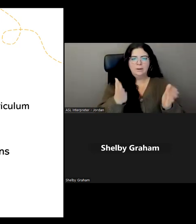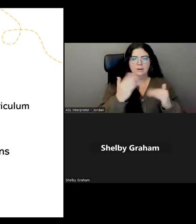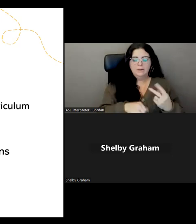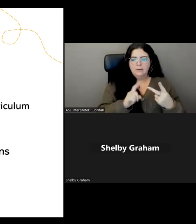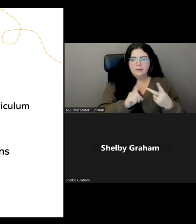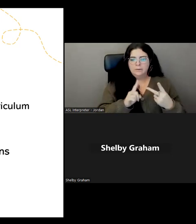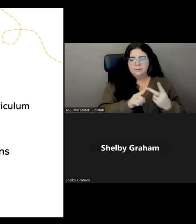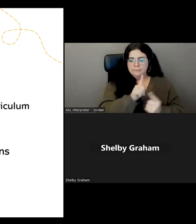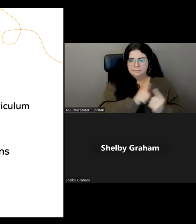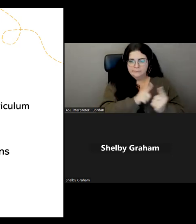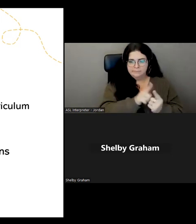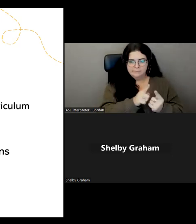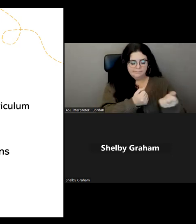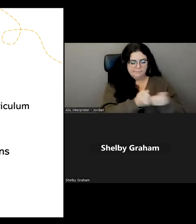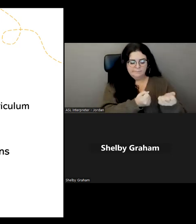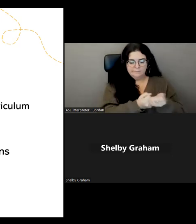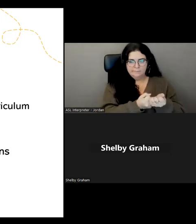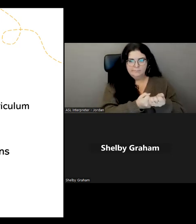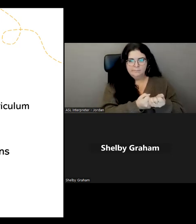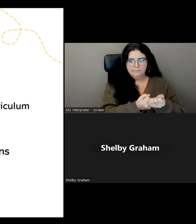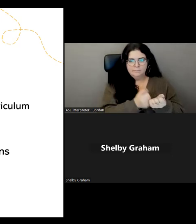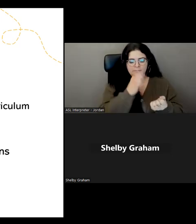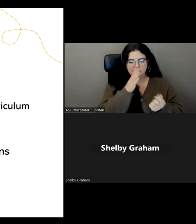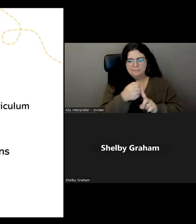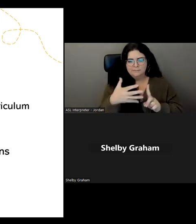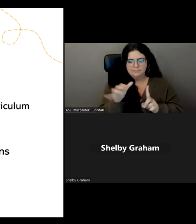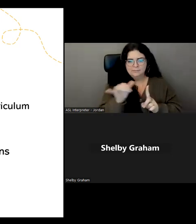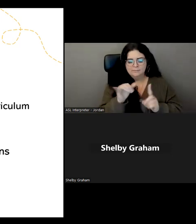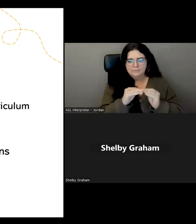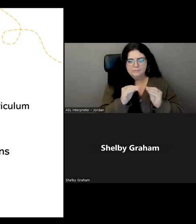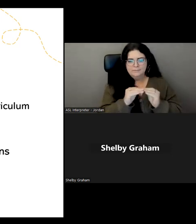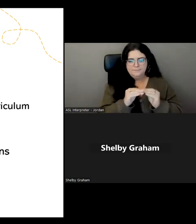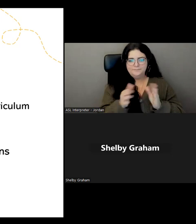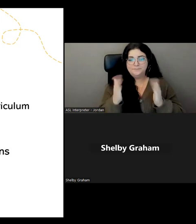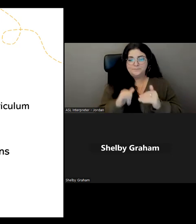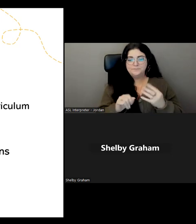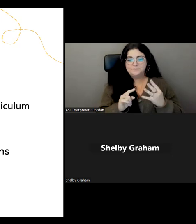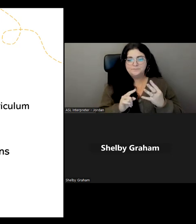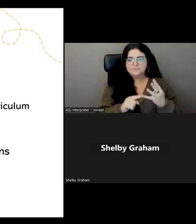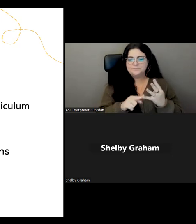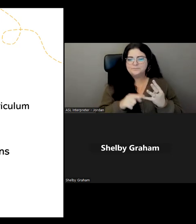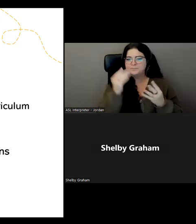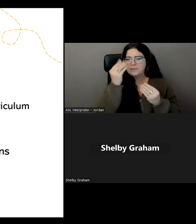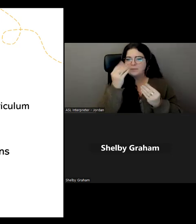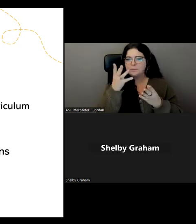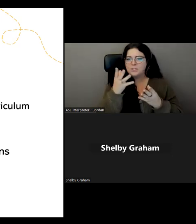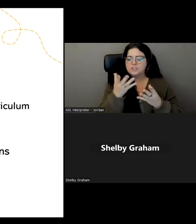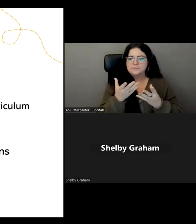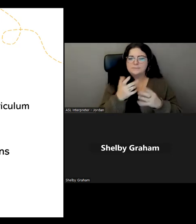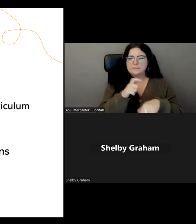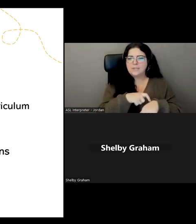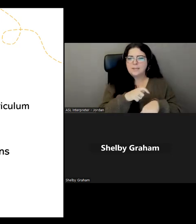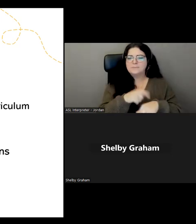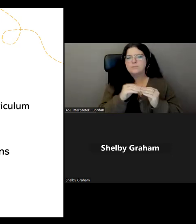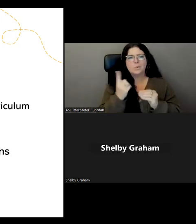also offer one-on-one support, which I'll also be going over. And we offer what are called information sessions, one-time